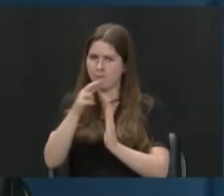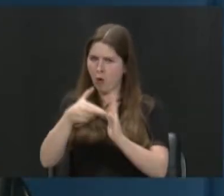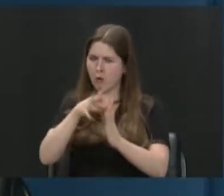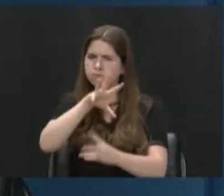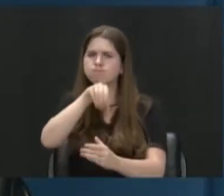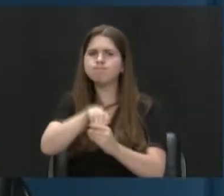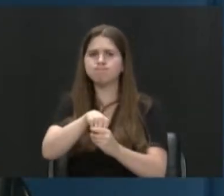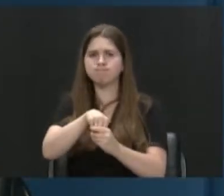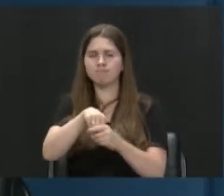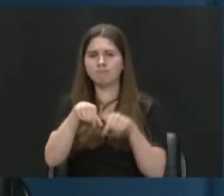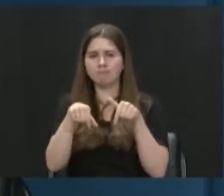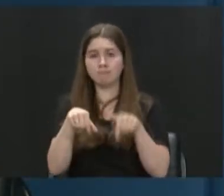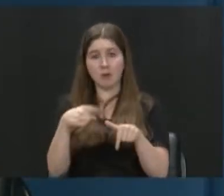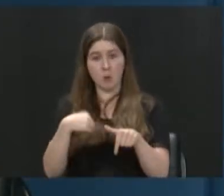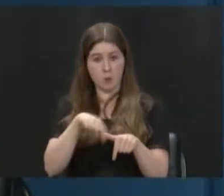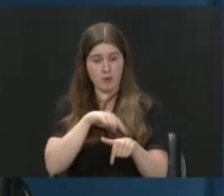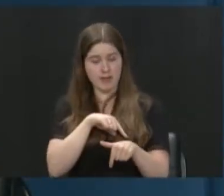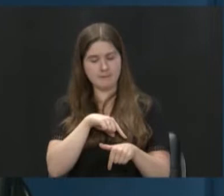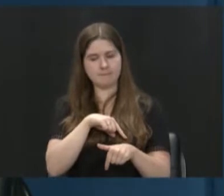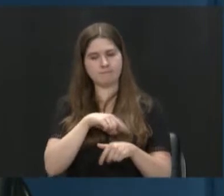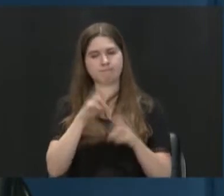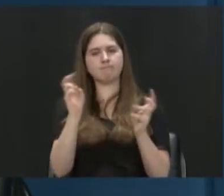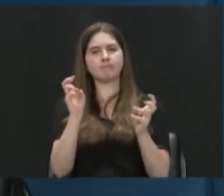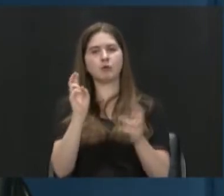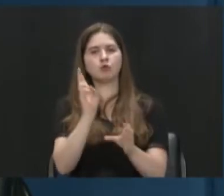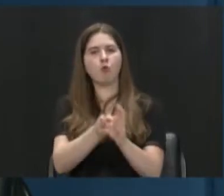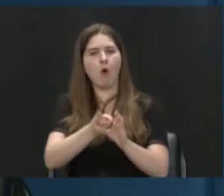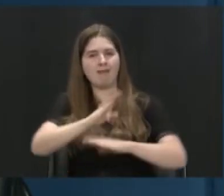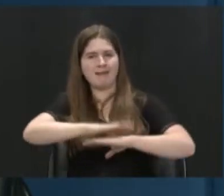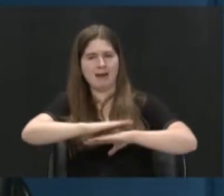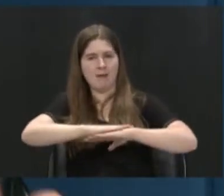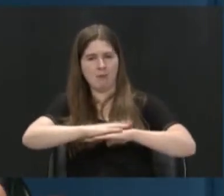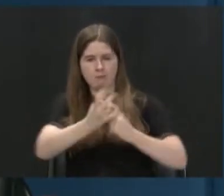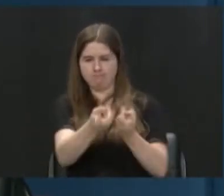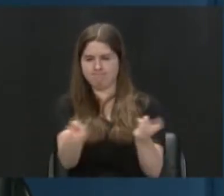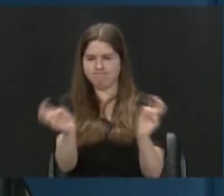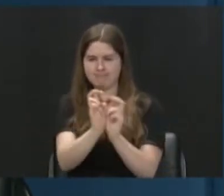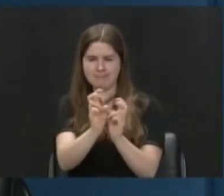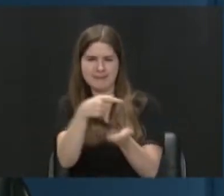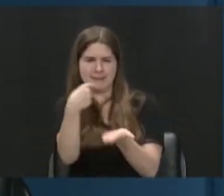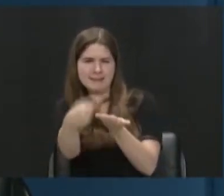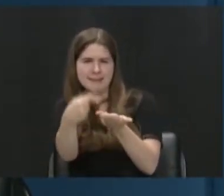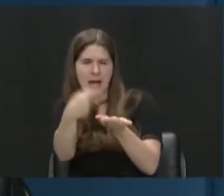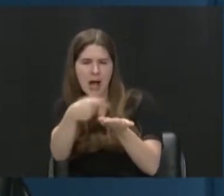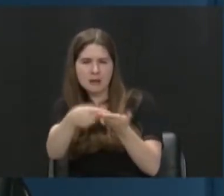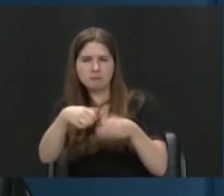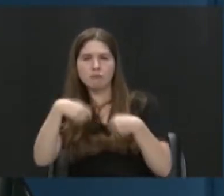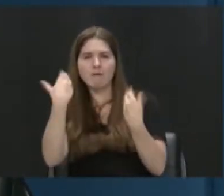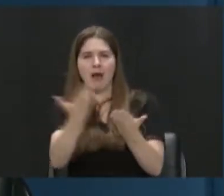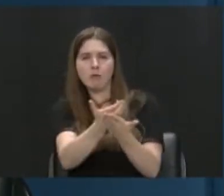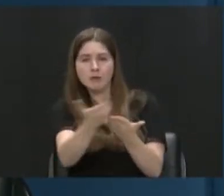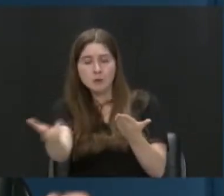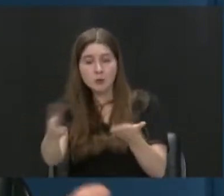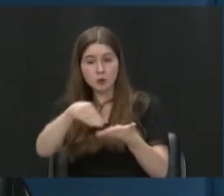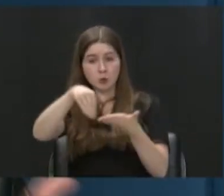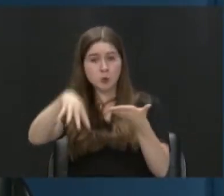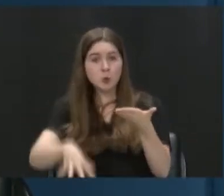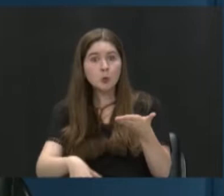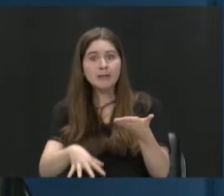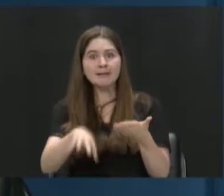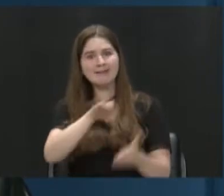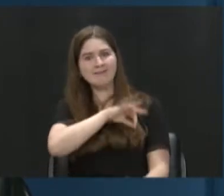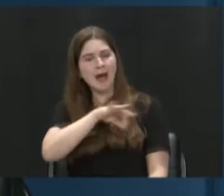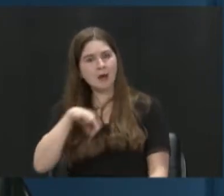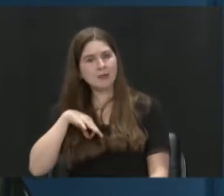to be at the table, provide the resources that we could, be it students, faculty, research,